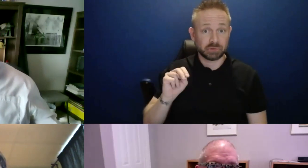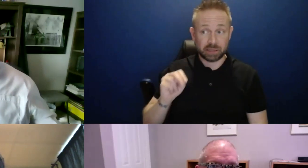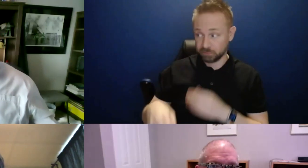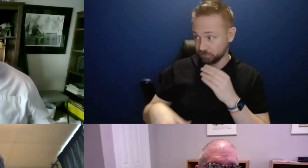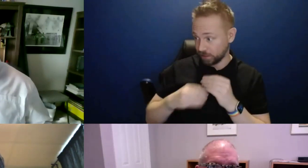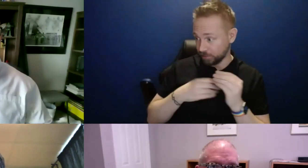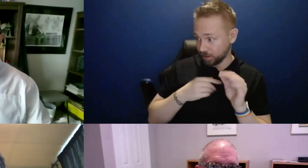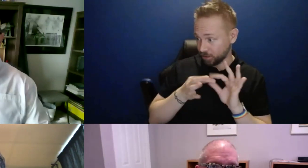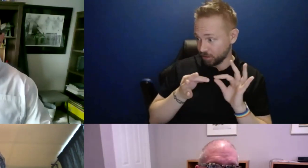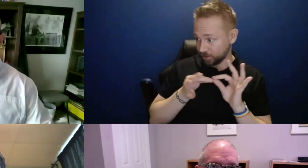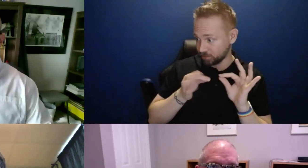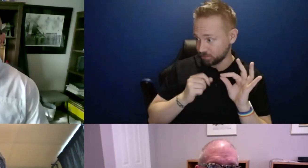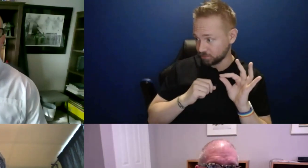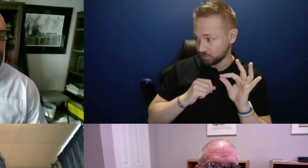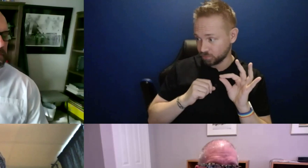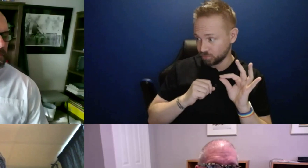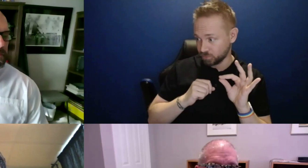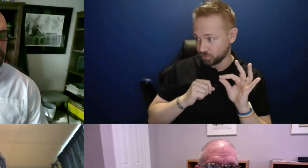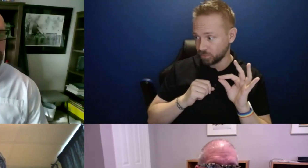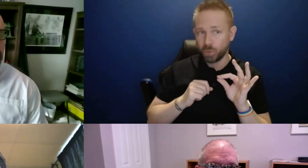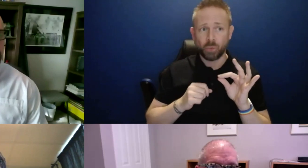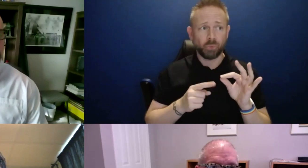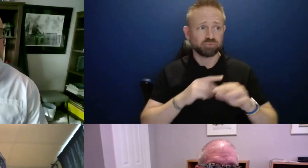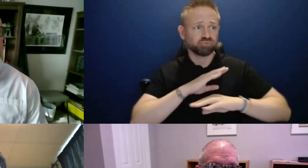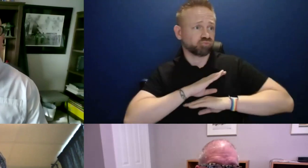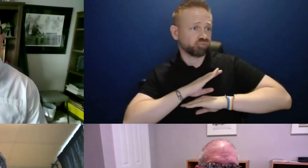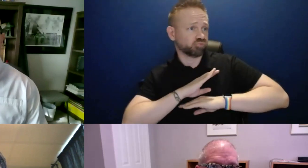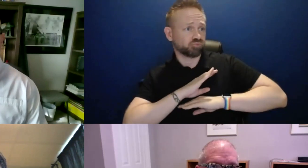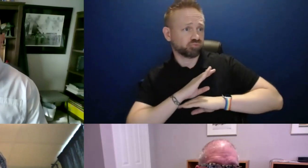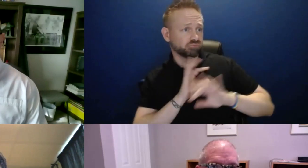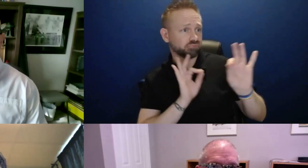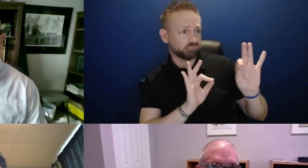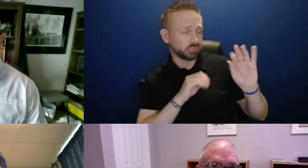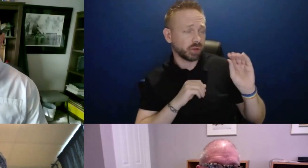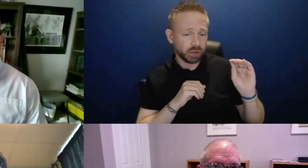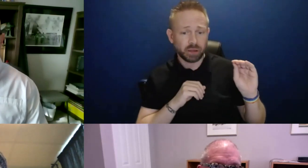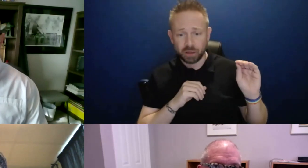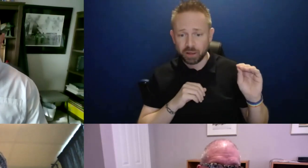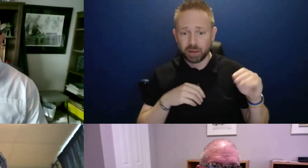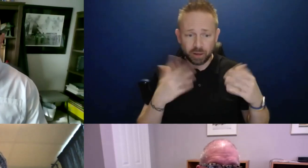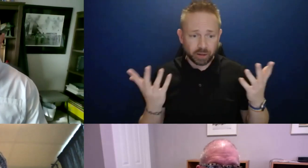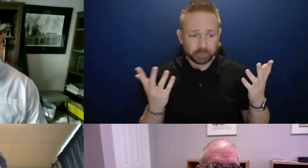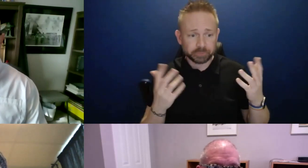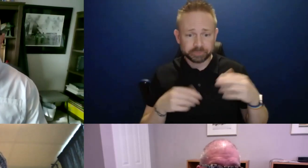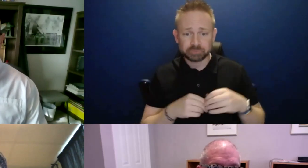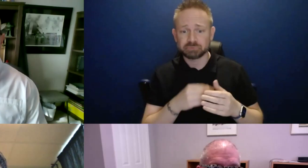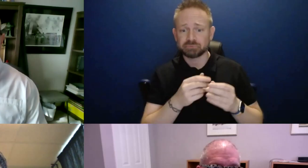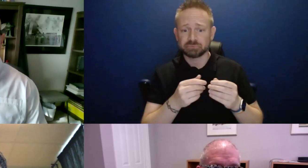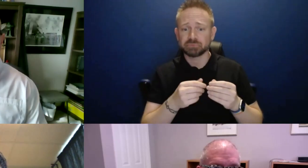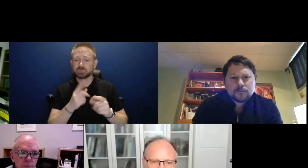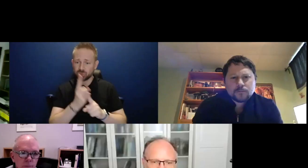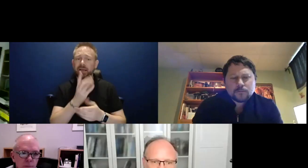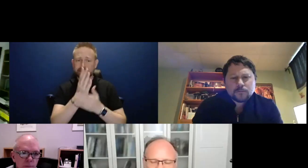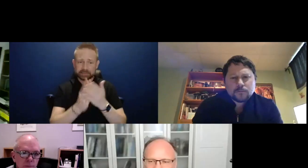I, I, I think you, you've caught it well, Mike. Um, there are some things that are, like you say, that are relatively straightforward. Uh,